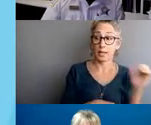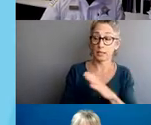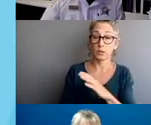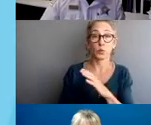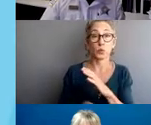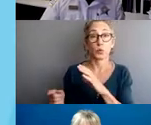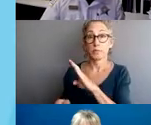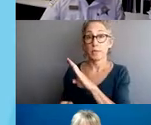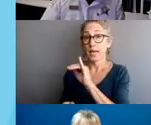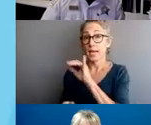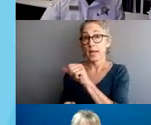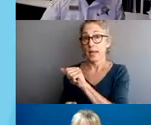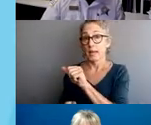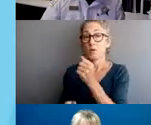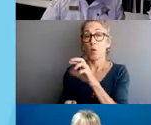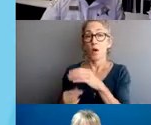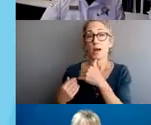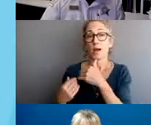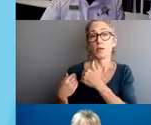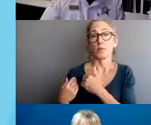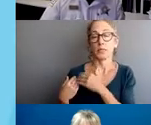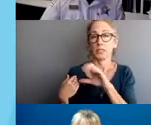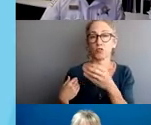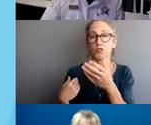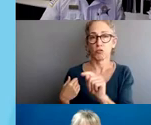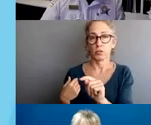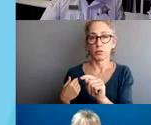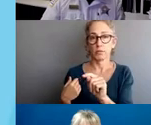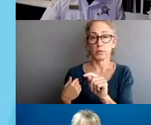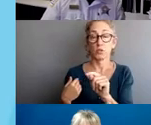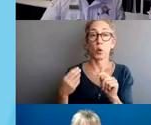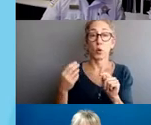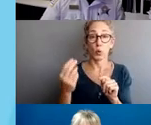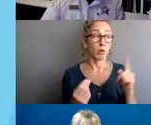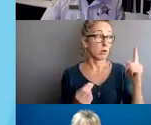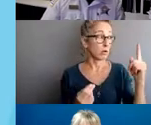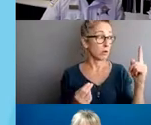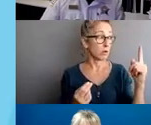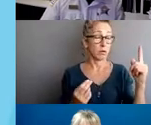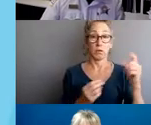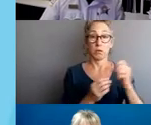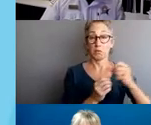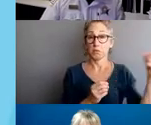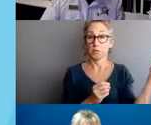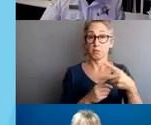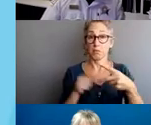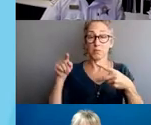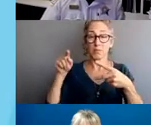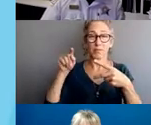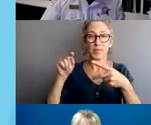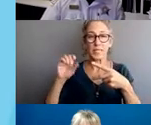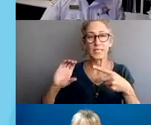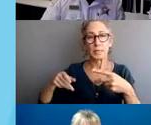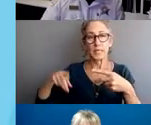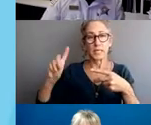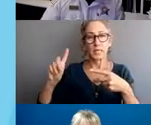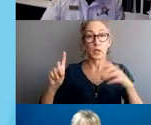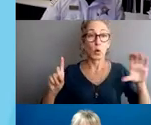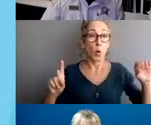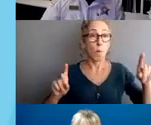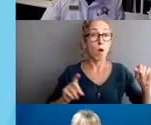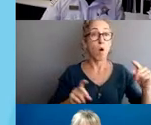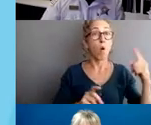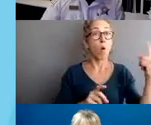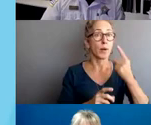investigator or an accountability sergeant. This policy establishes that criteria for that designation between the